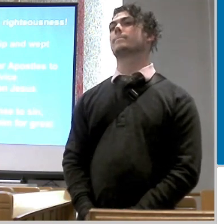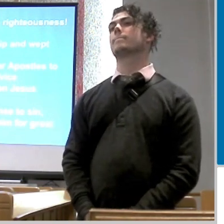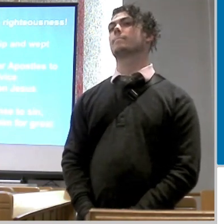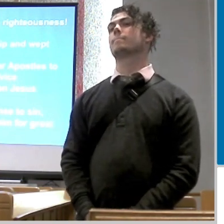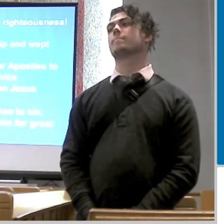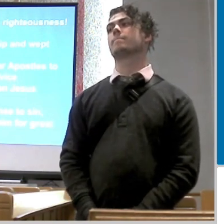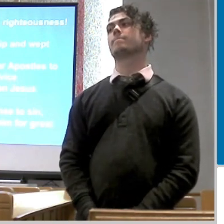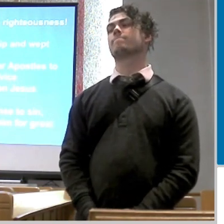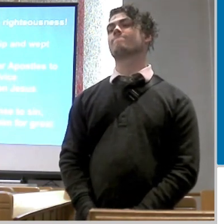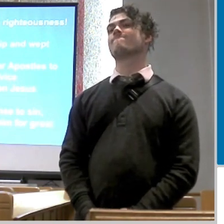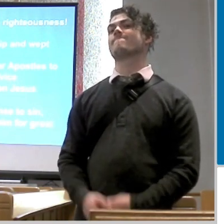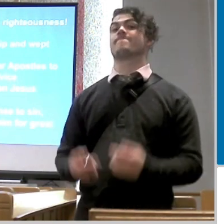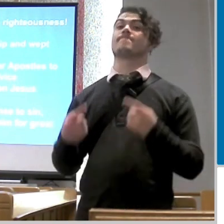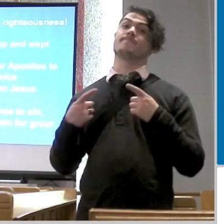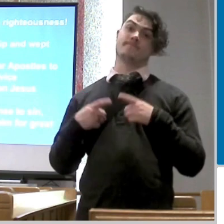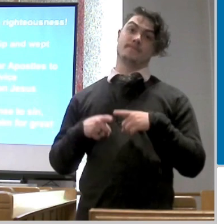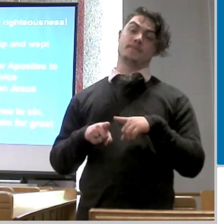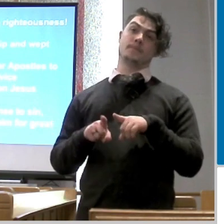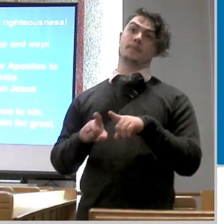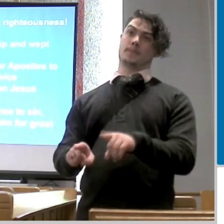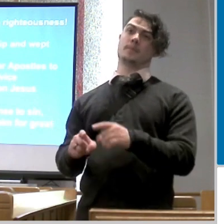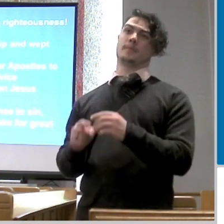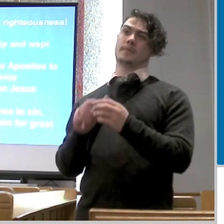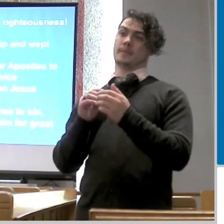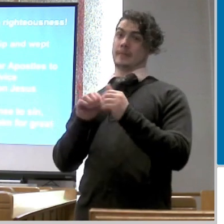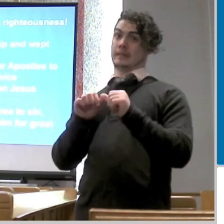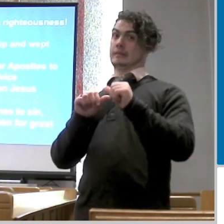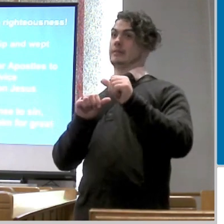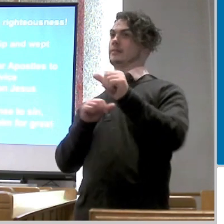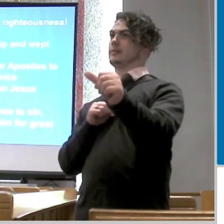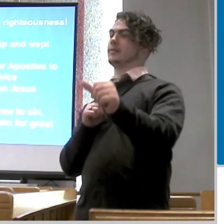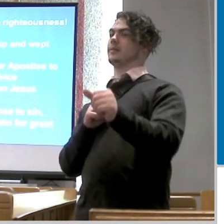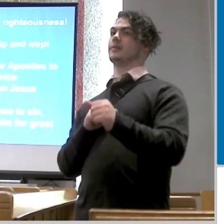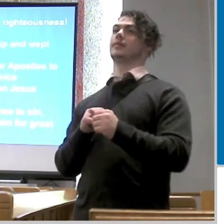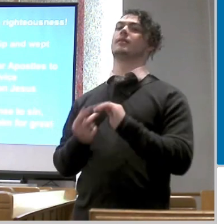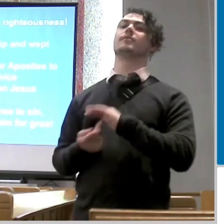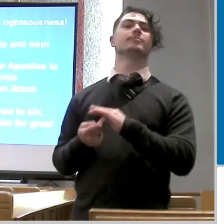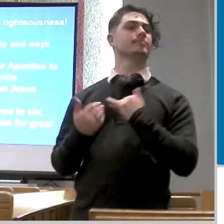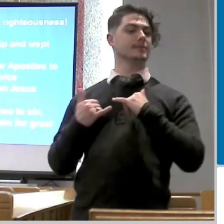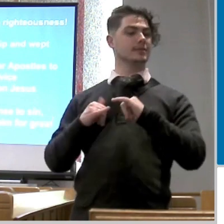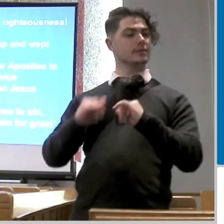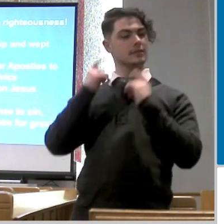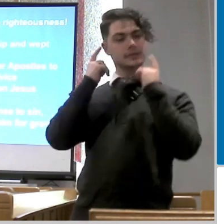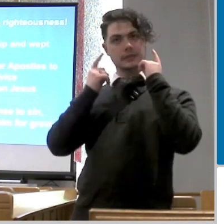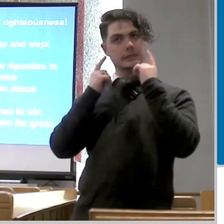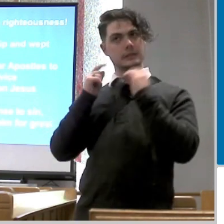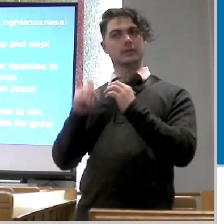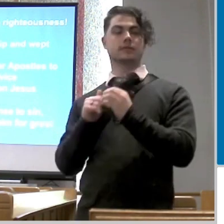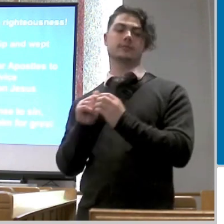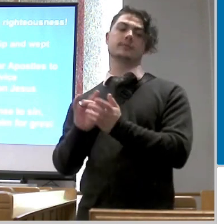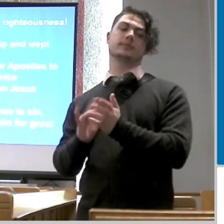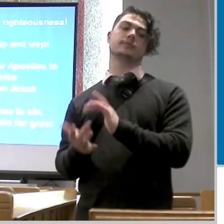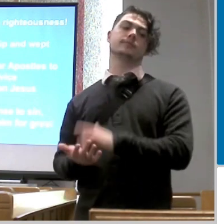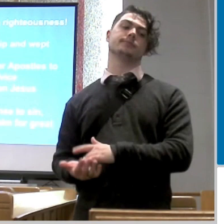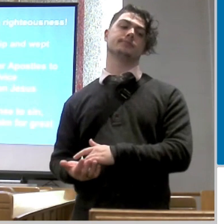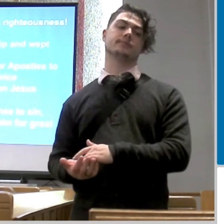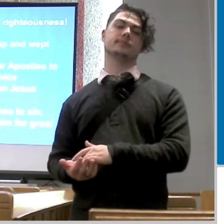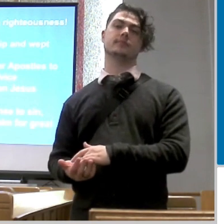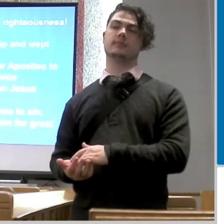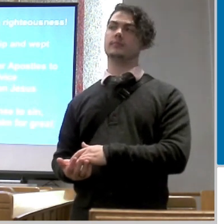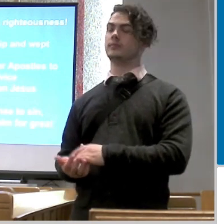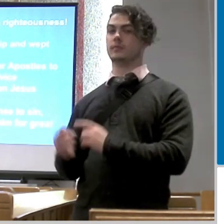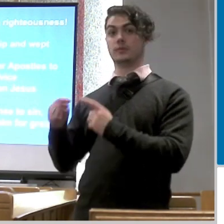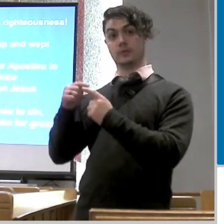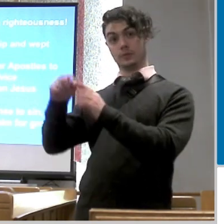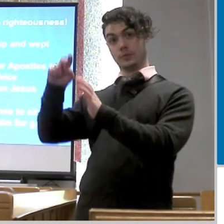you know he was at a distance he was thinking about jesus when they said the tomb was empty he was like